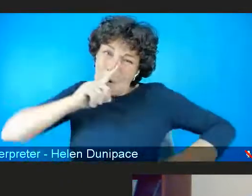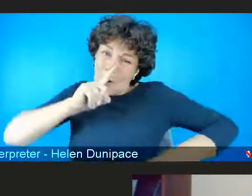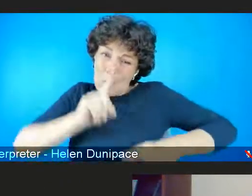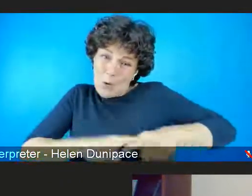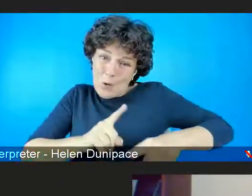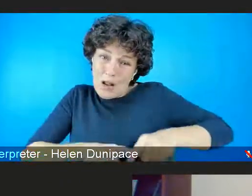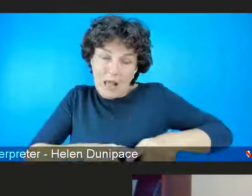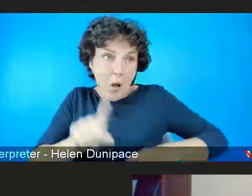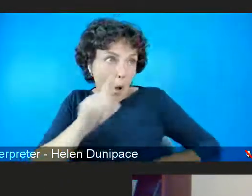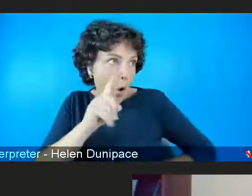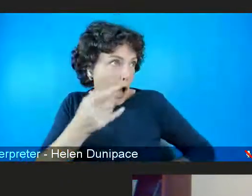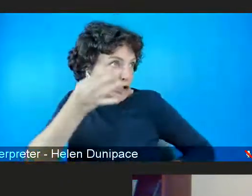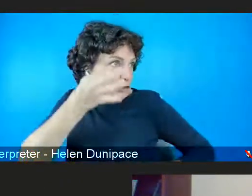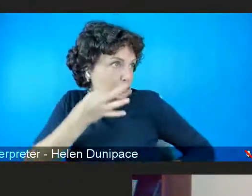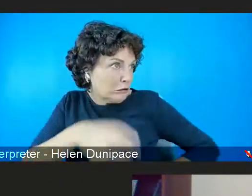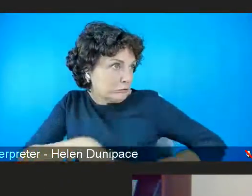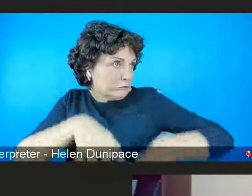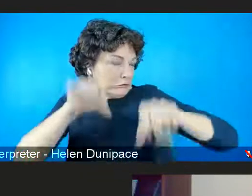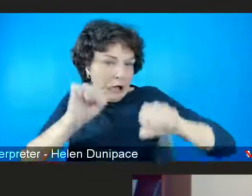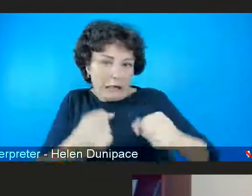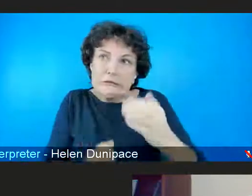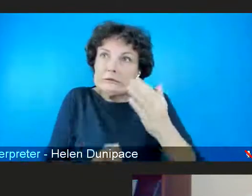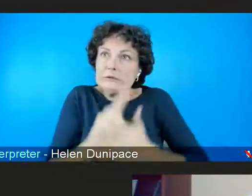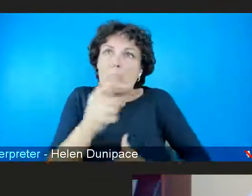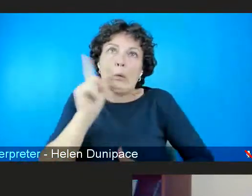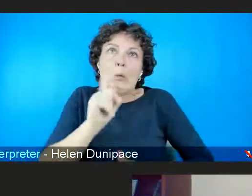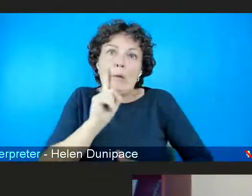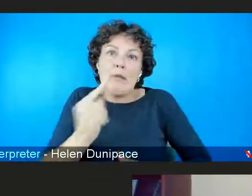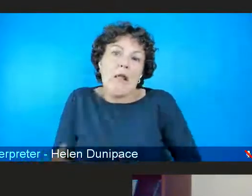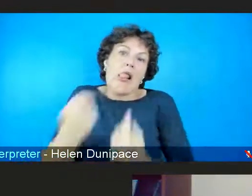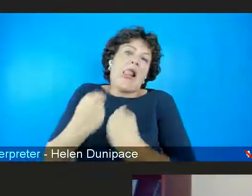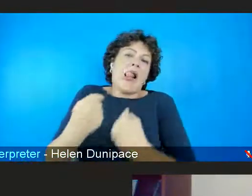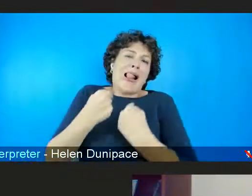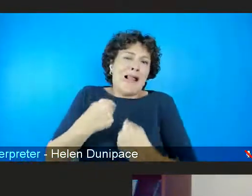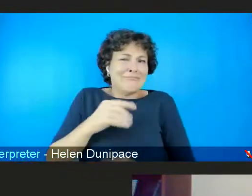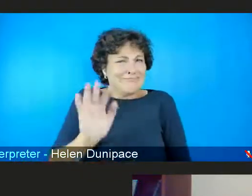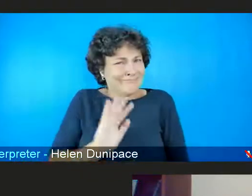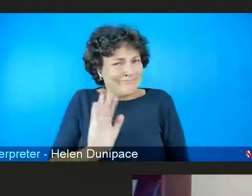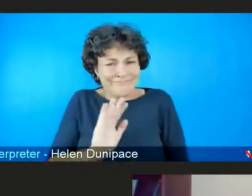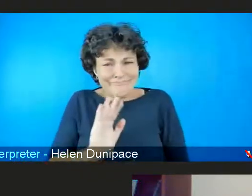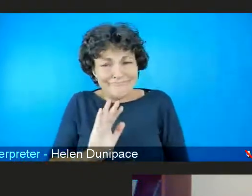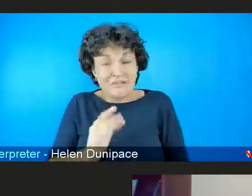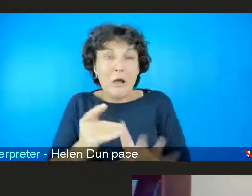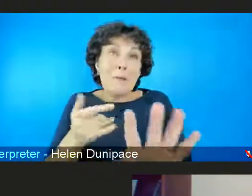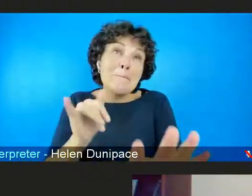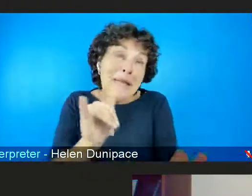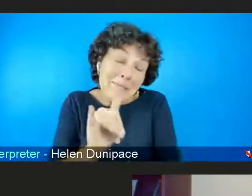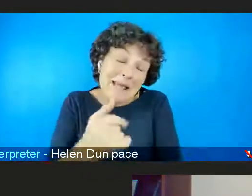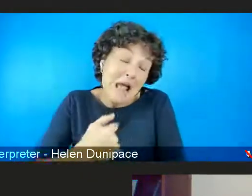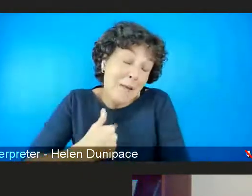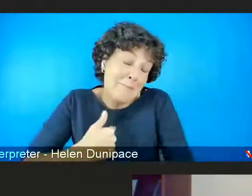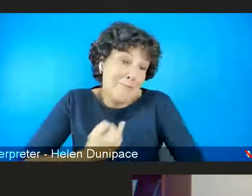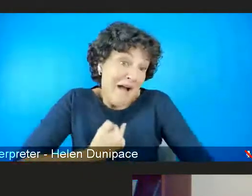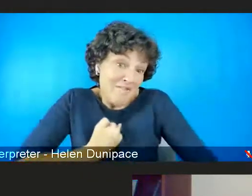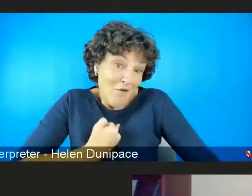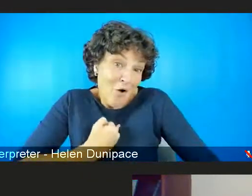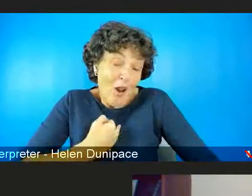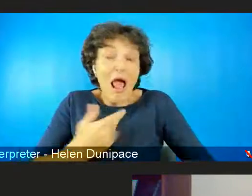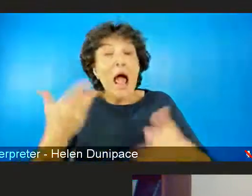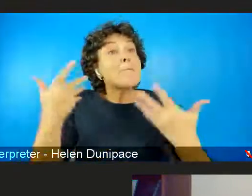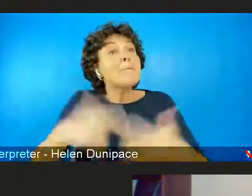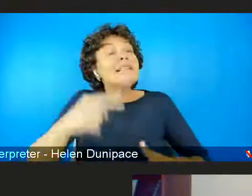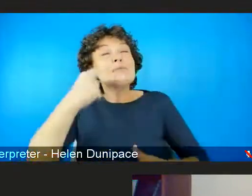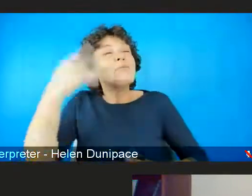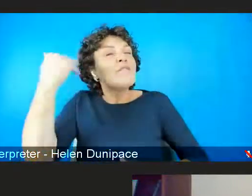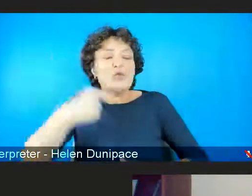epidemic and actually I rather I suppose maybe too flippantly call domestic abuse